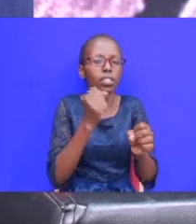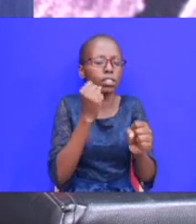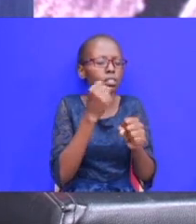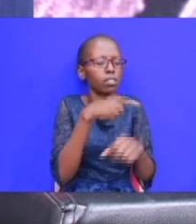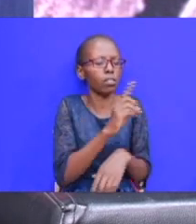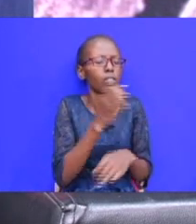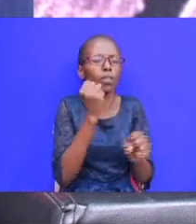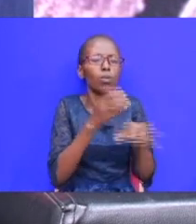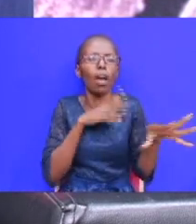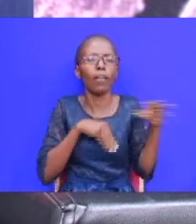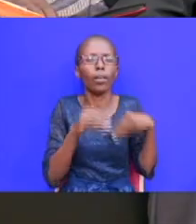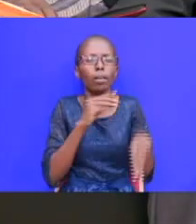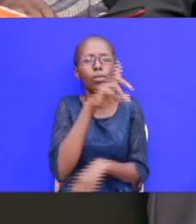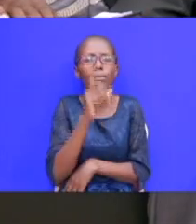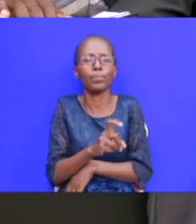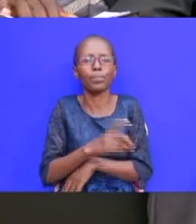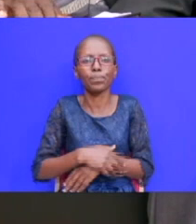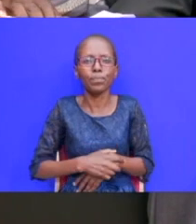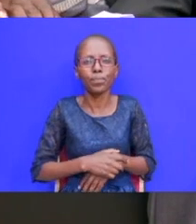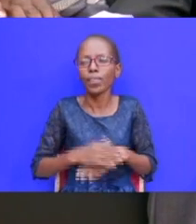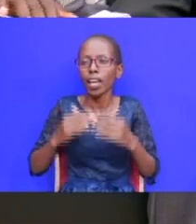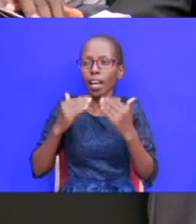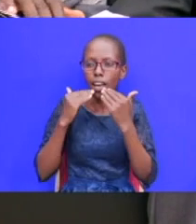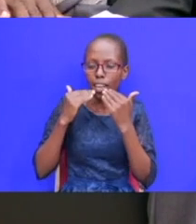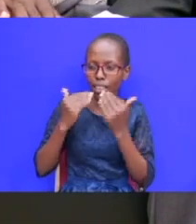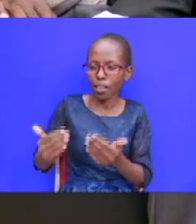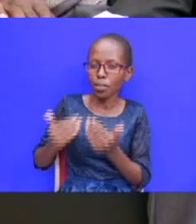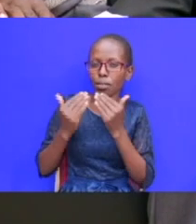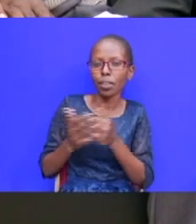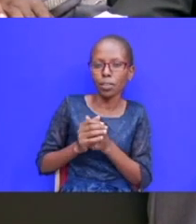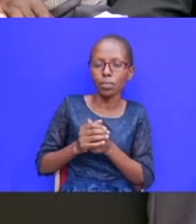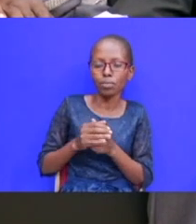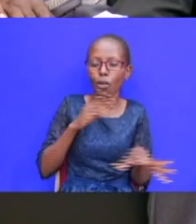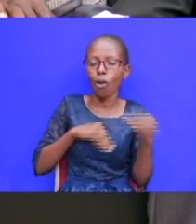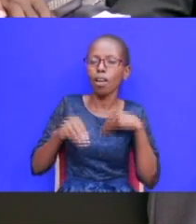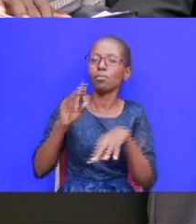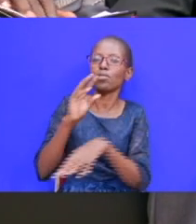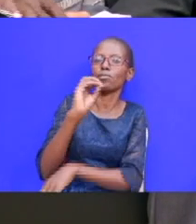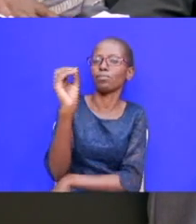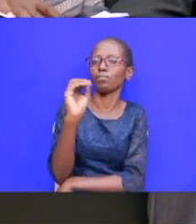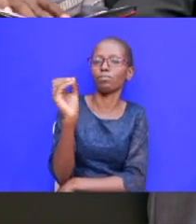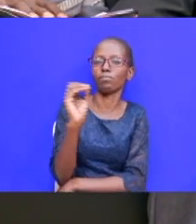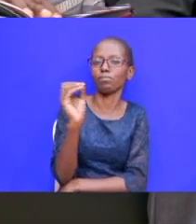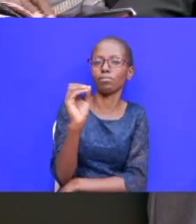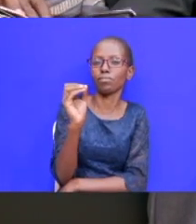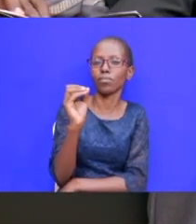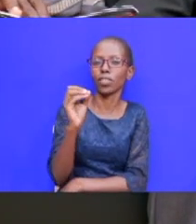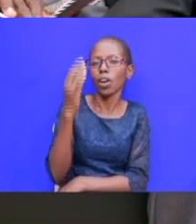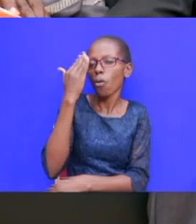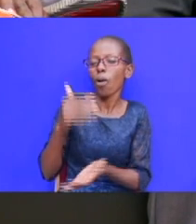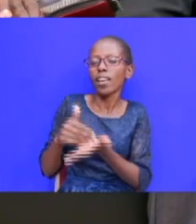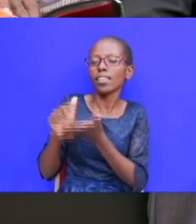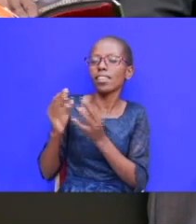thank you very much it is not corruption why is he sending a gift